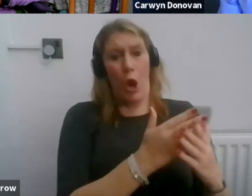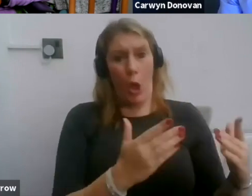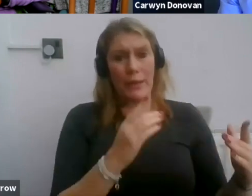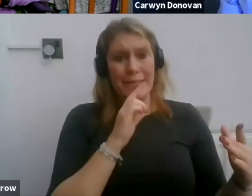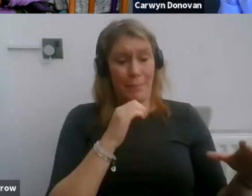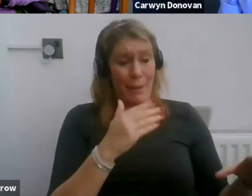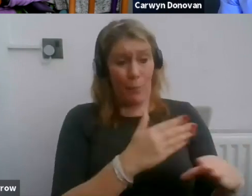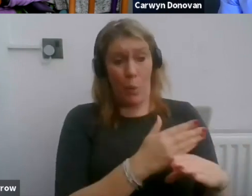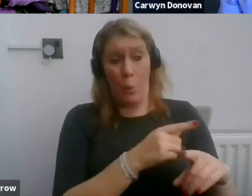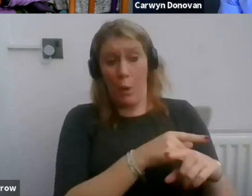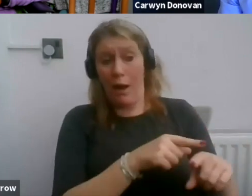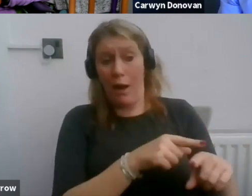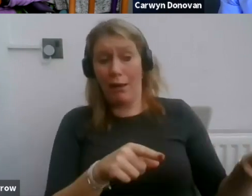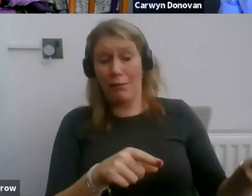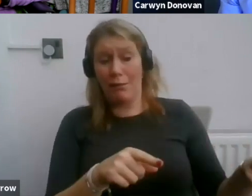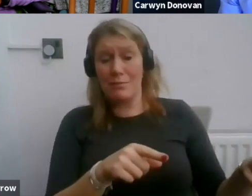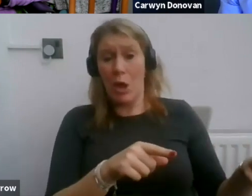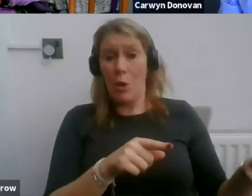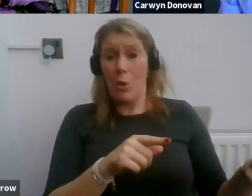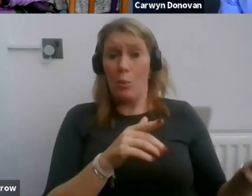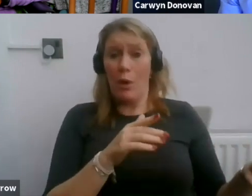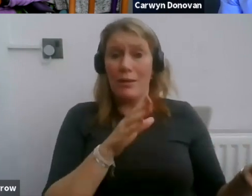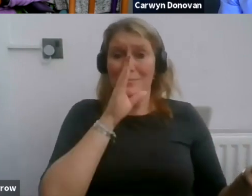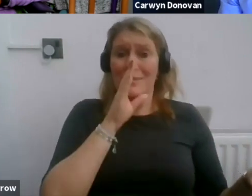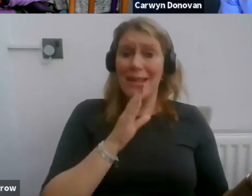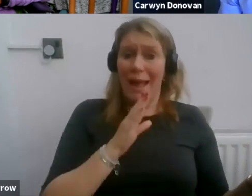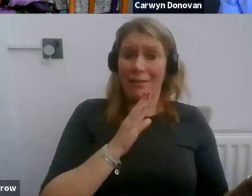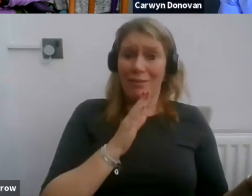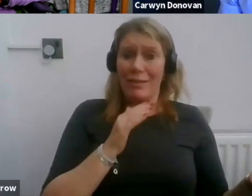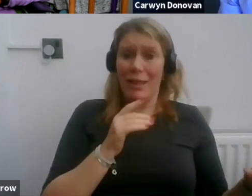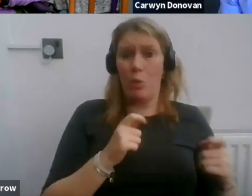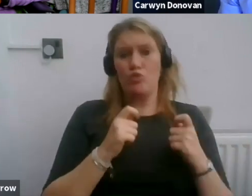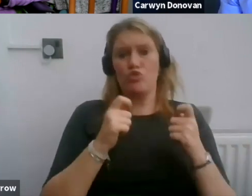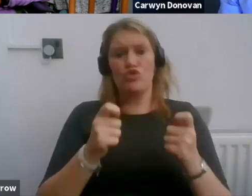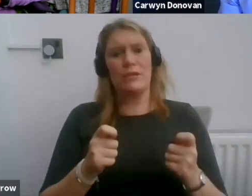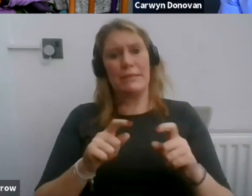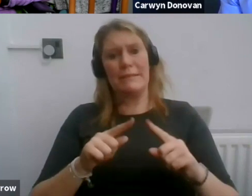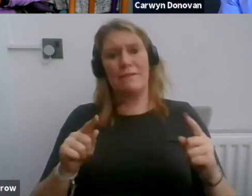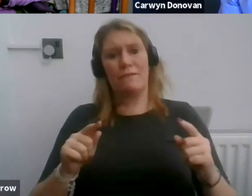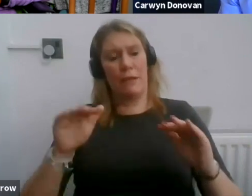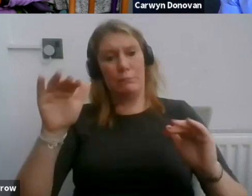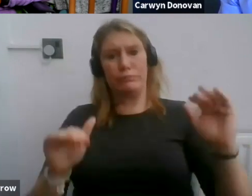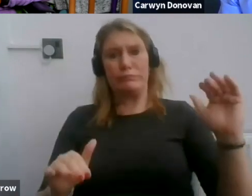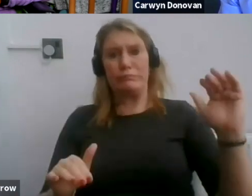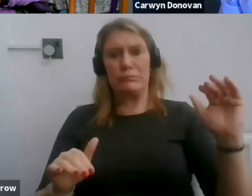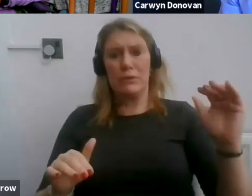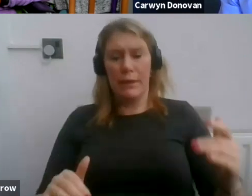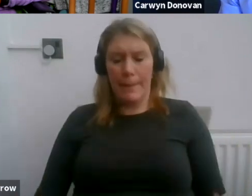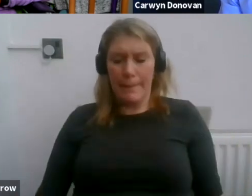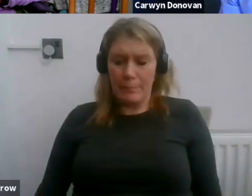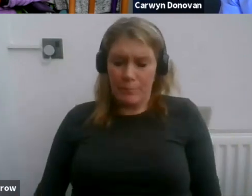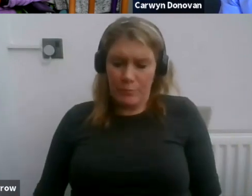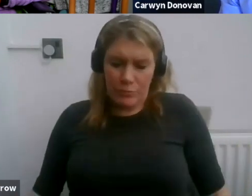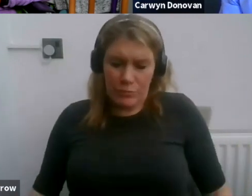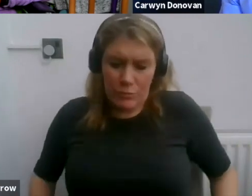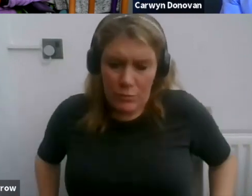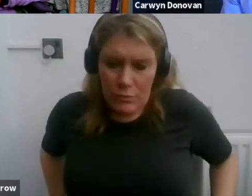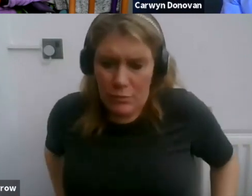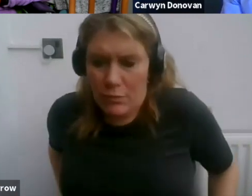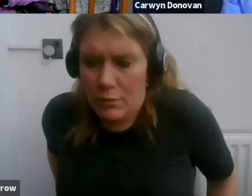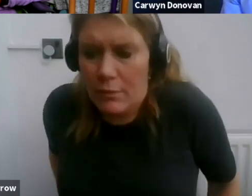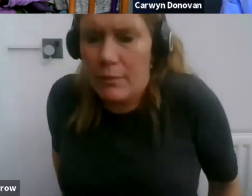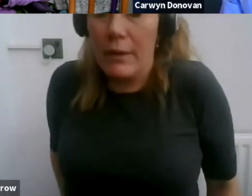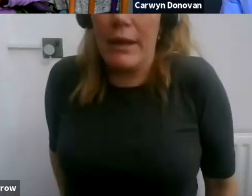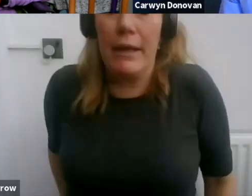there were just as upset as I was, and, you know, the company was isolated in thinking it was